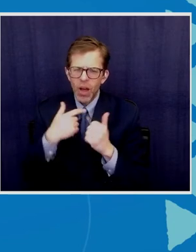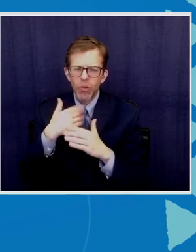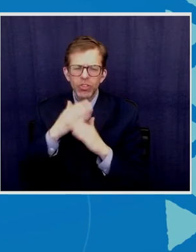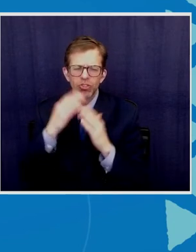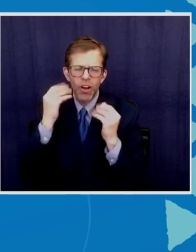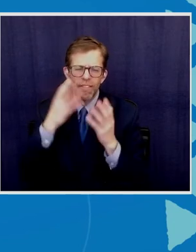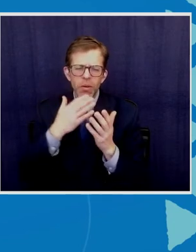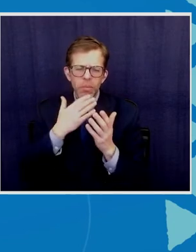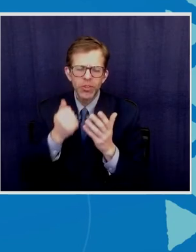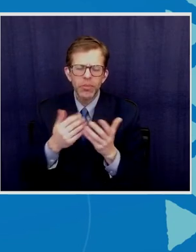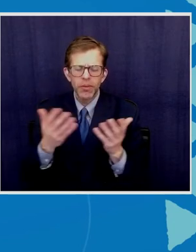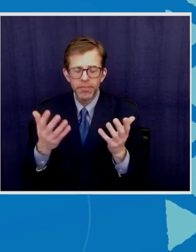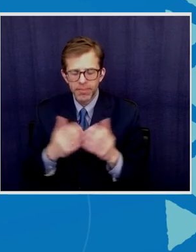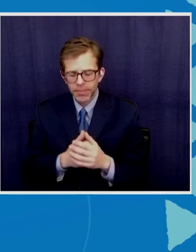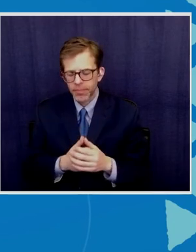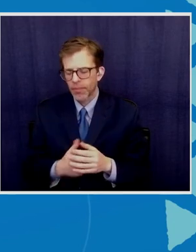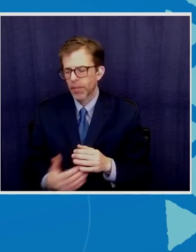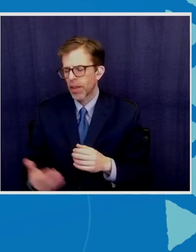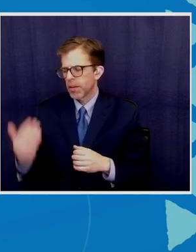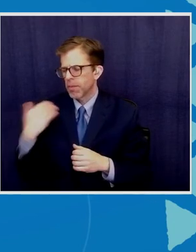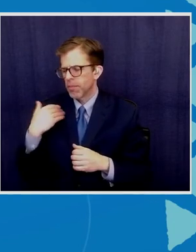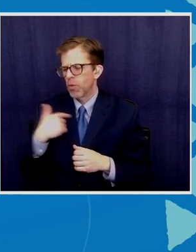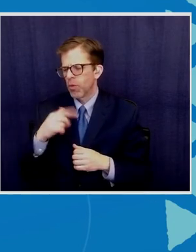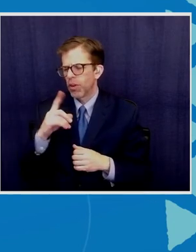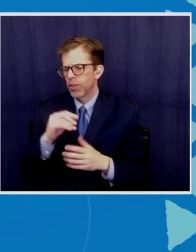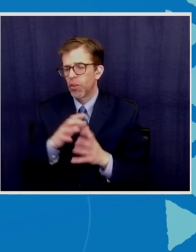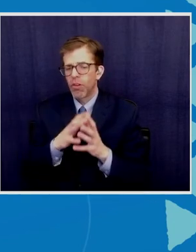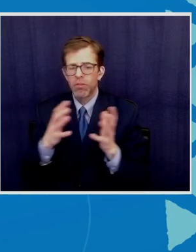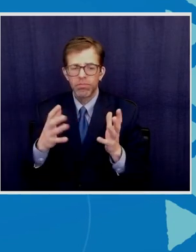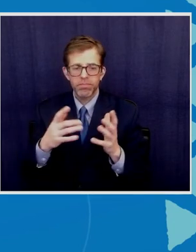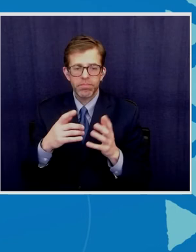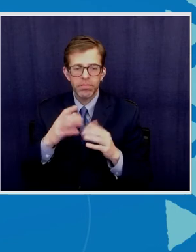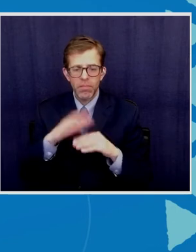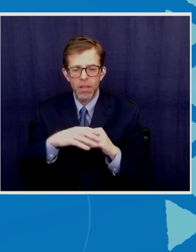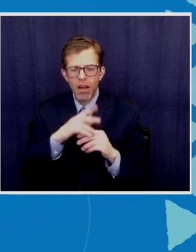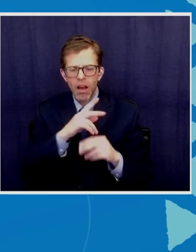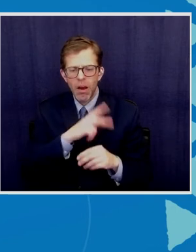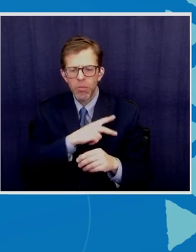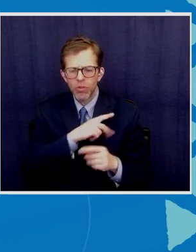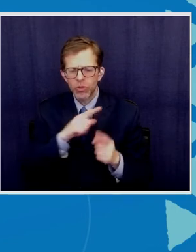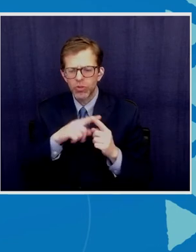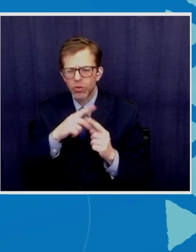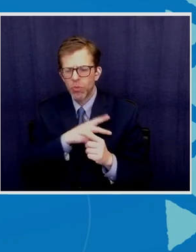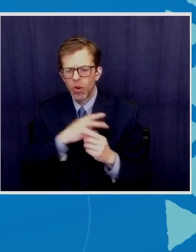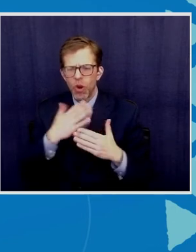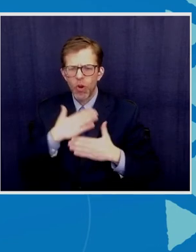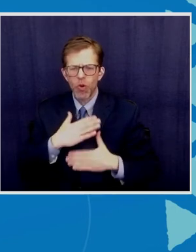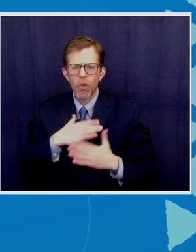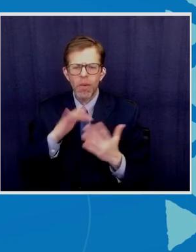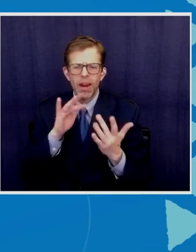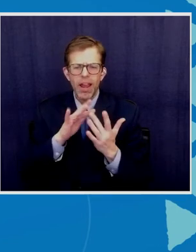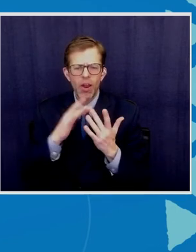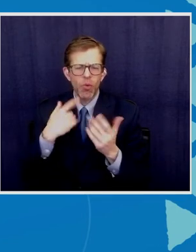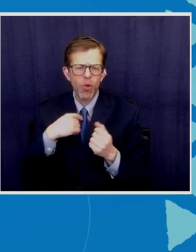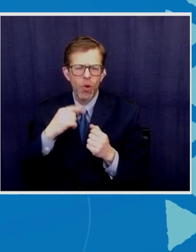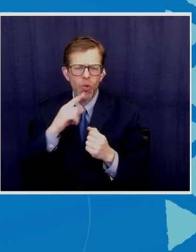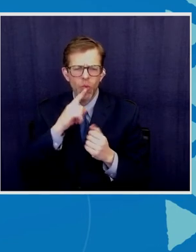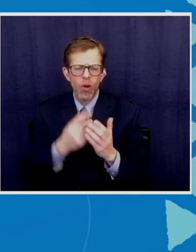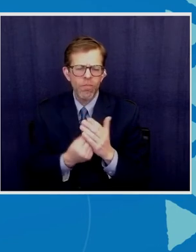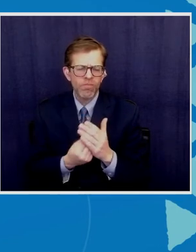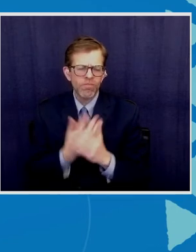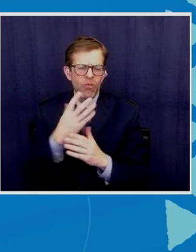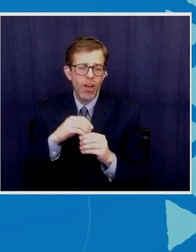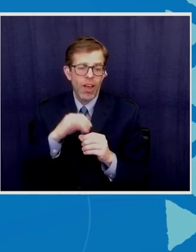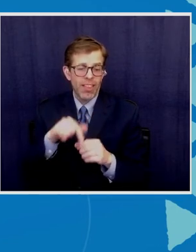you know in the past we had done a lot of it on you know person to person that human contact that we really thrive on in this region